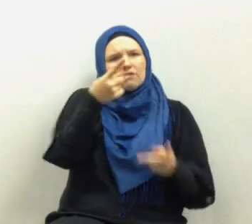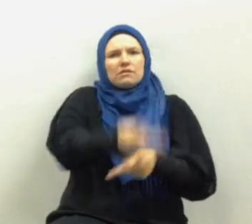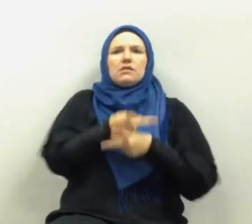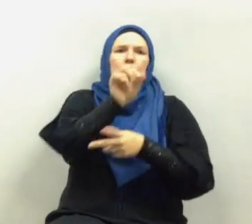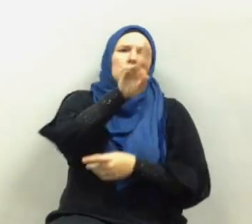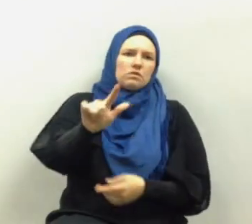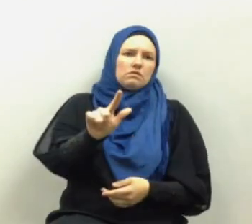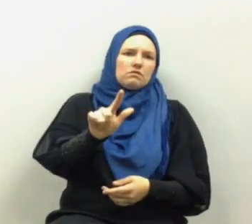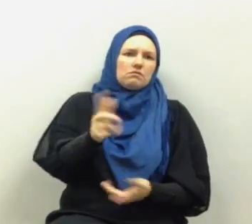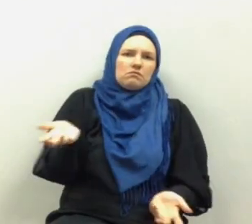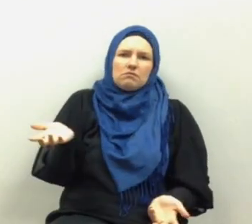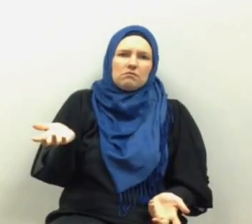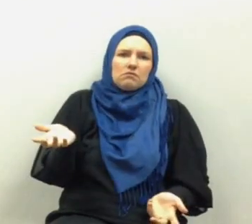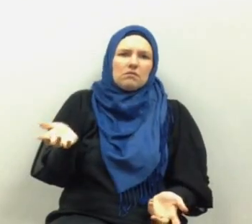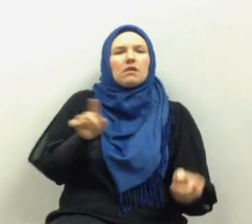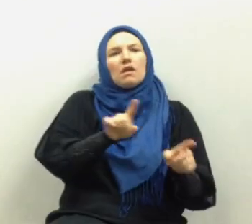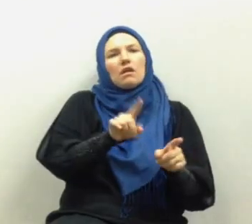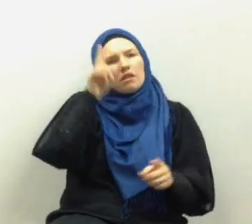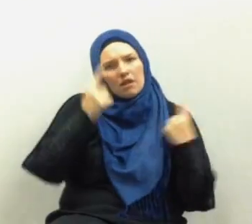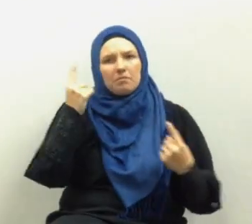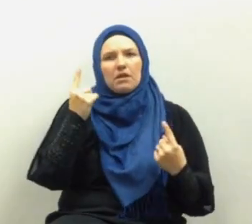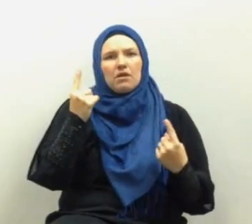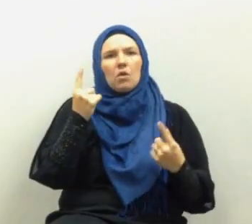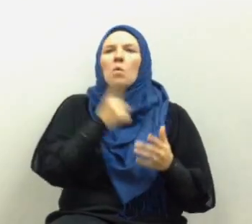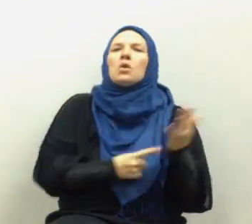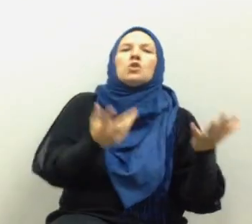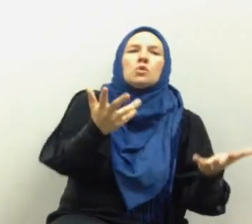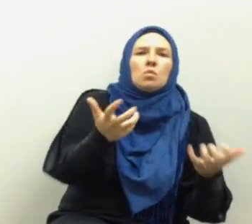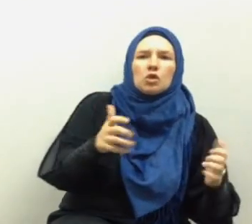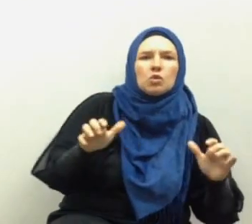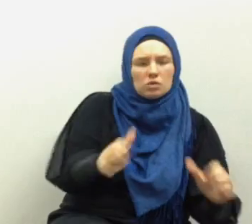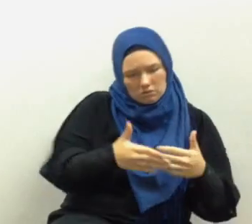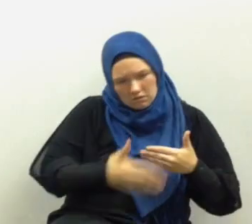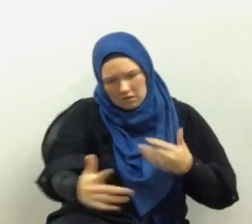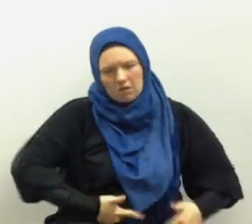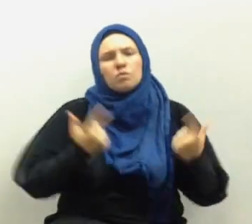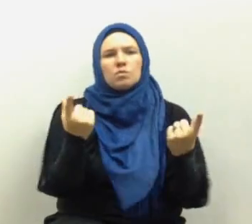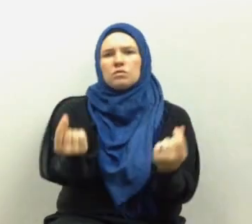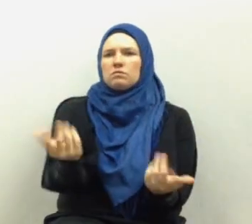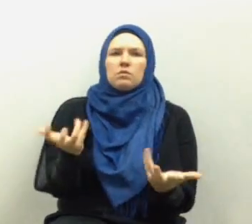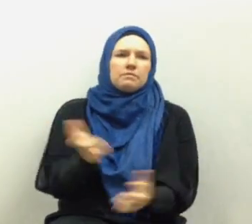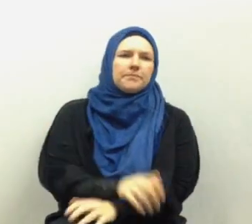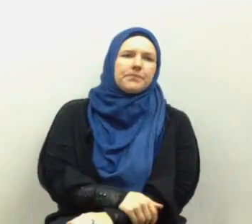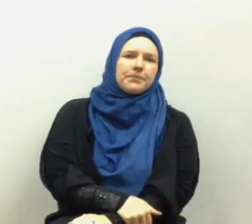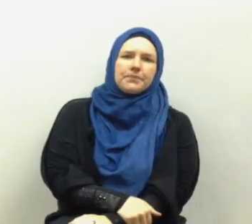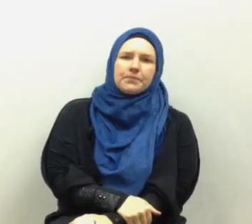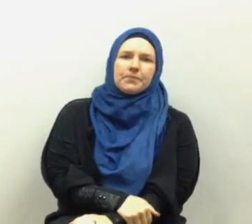as a nation brothers and sisters think about it what do you want to do with the rest of your life